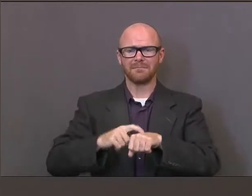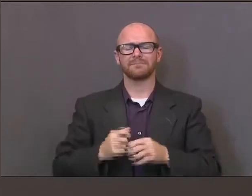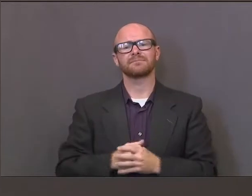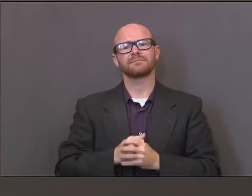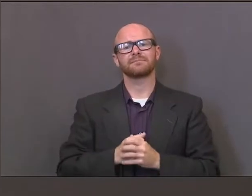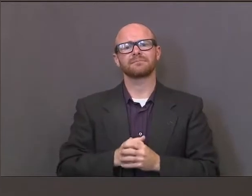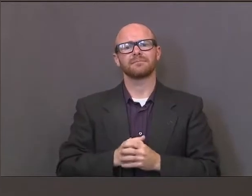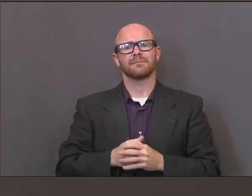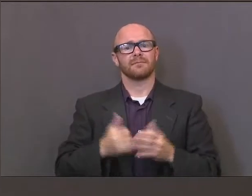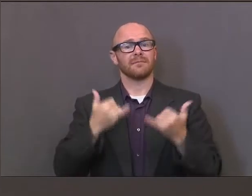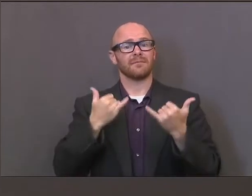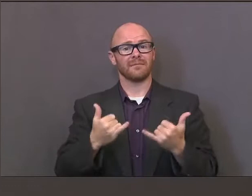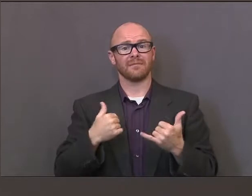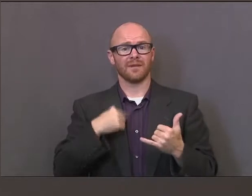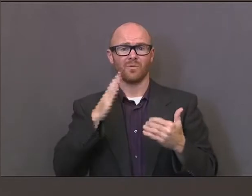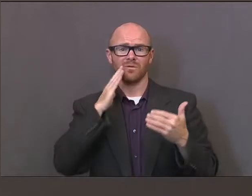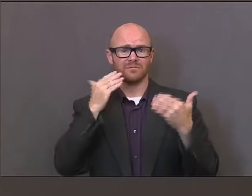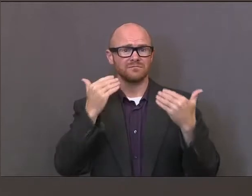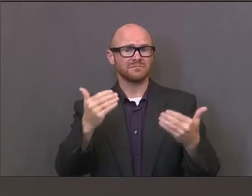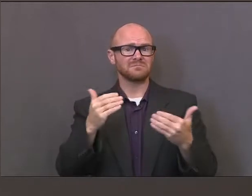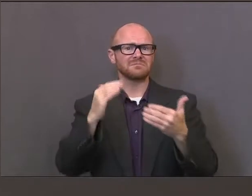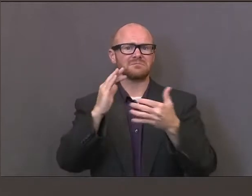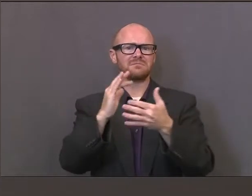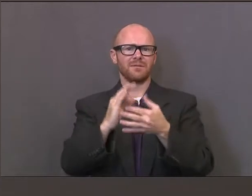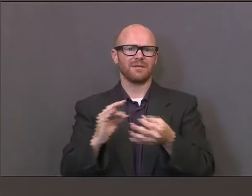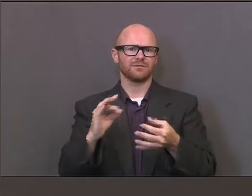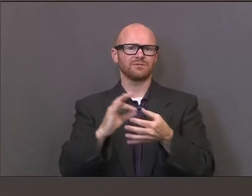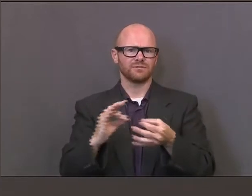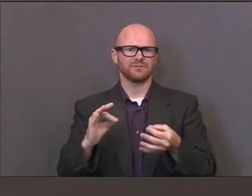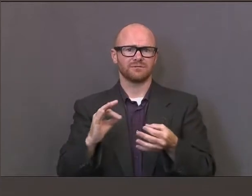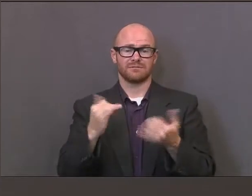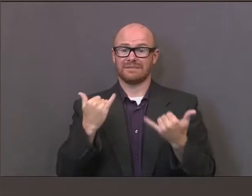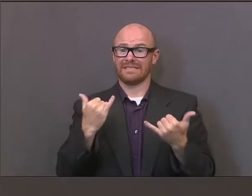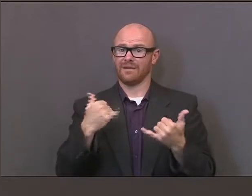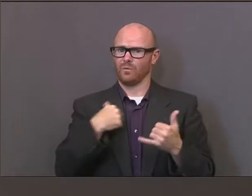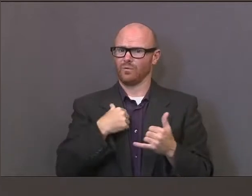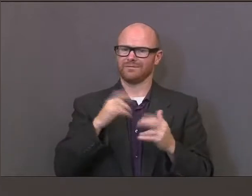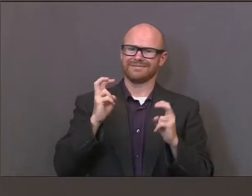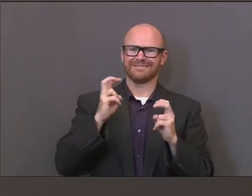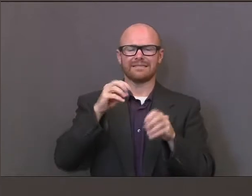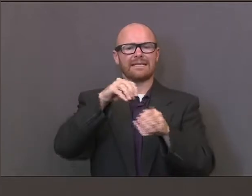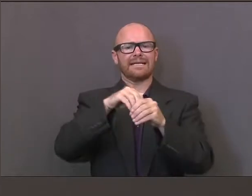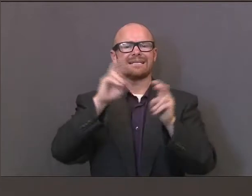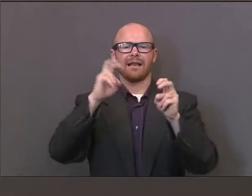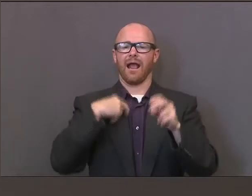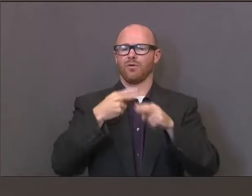With that, let me just mention, you know, we're entering kind of a new chapter.